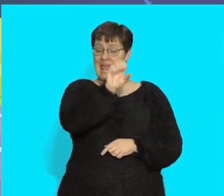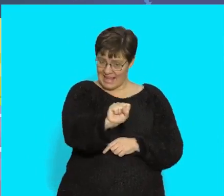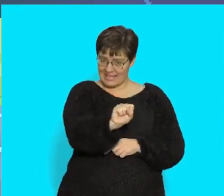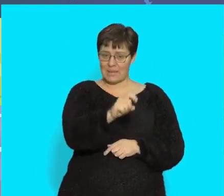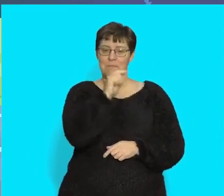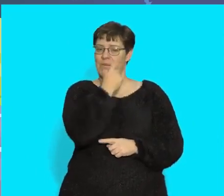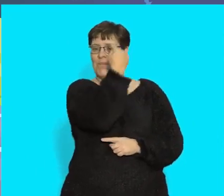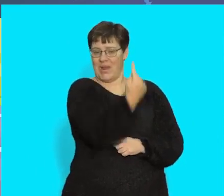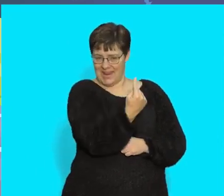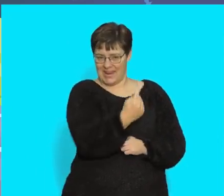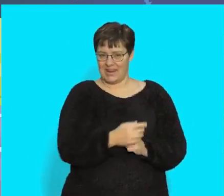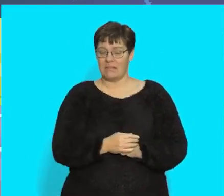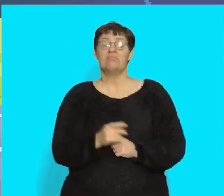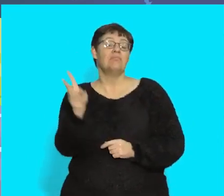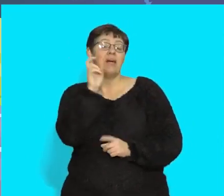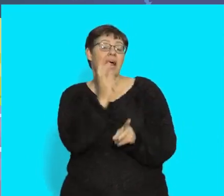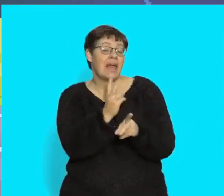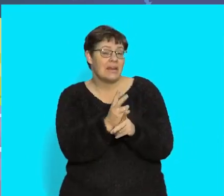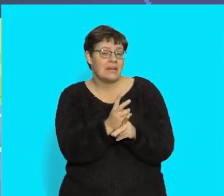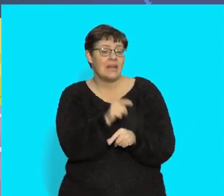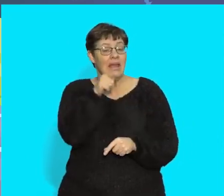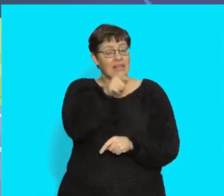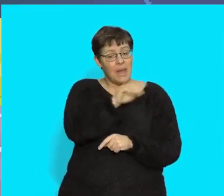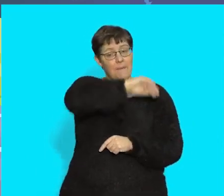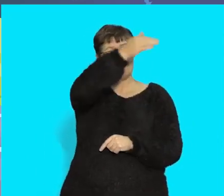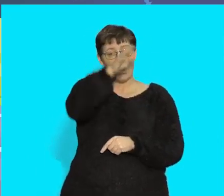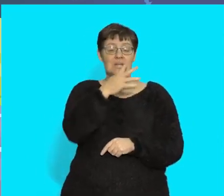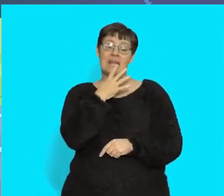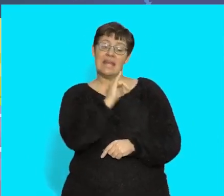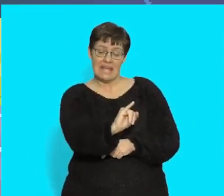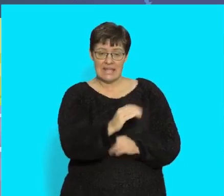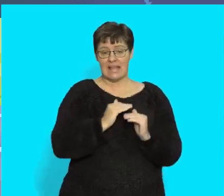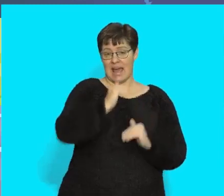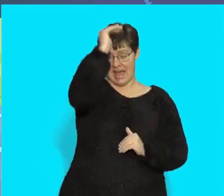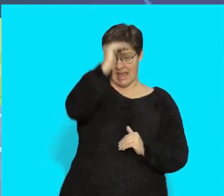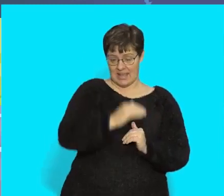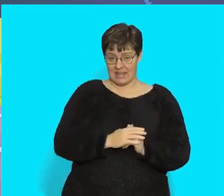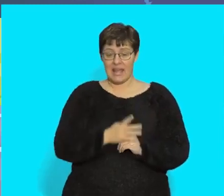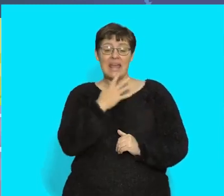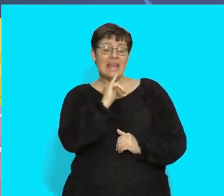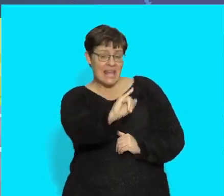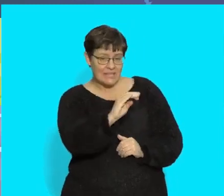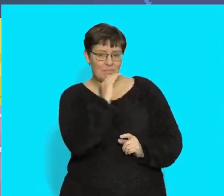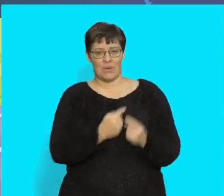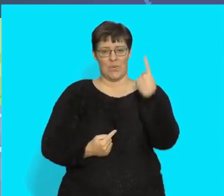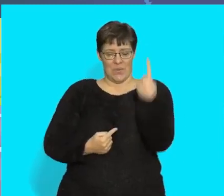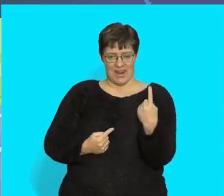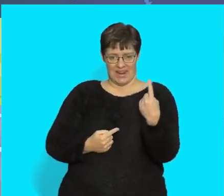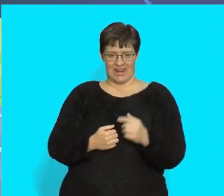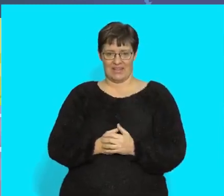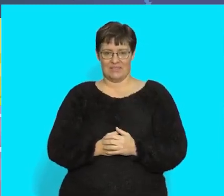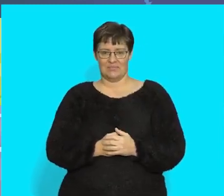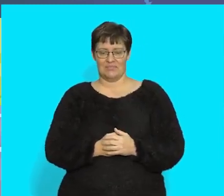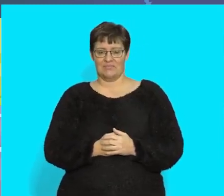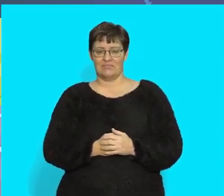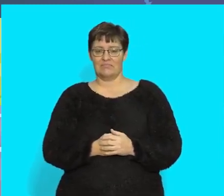again. The mountain is high. We use is for the singular. Say, this